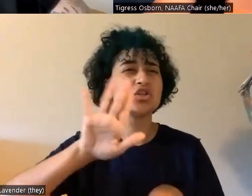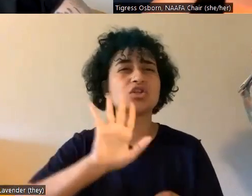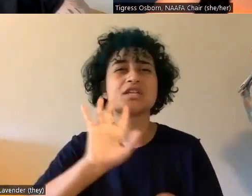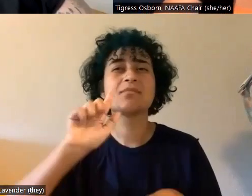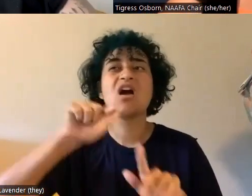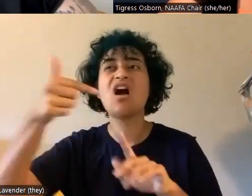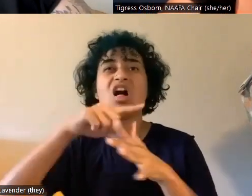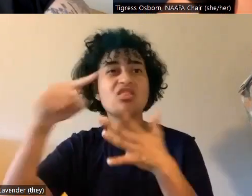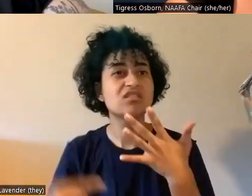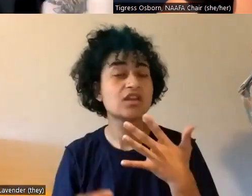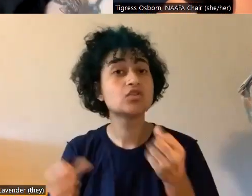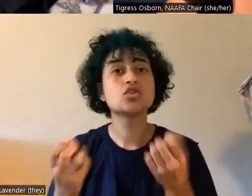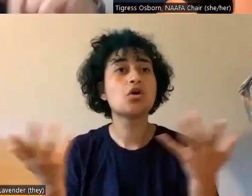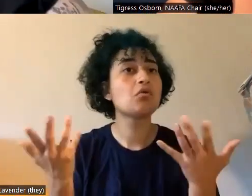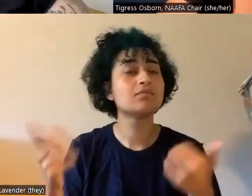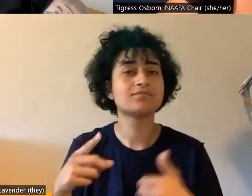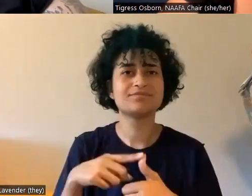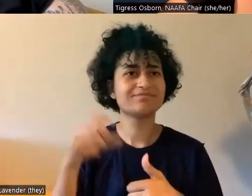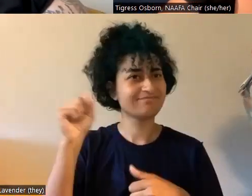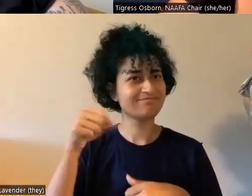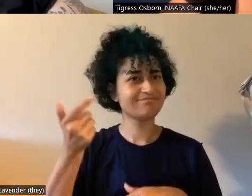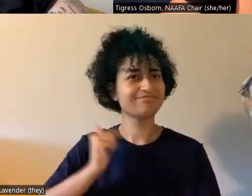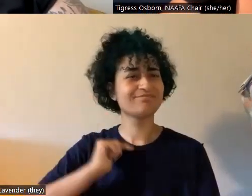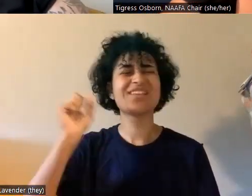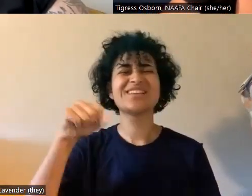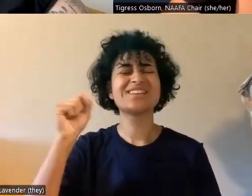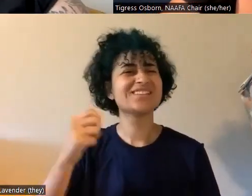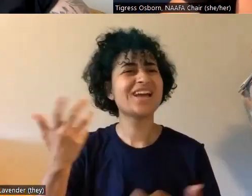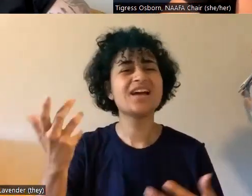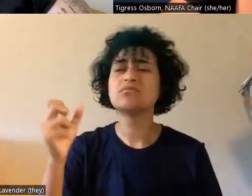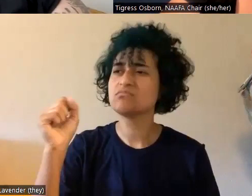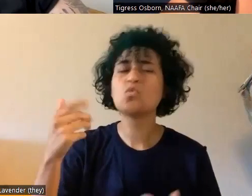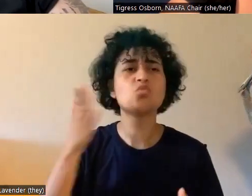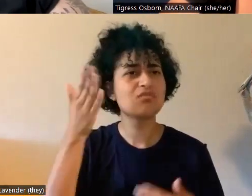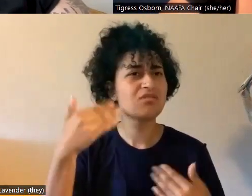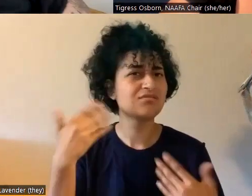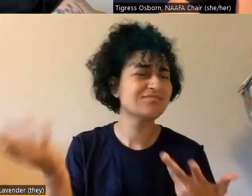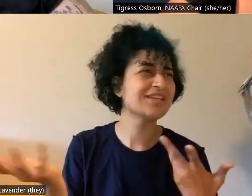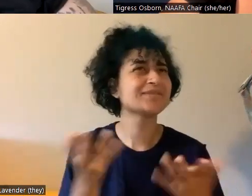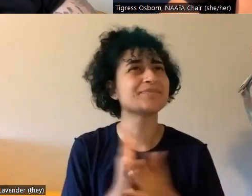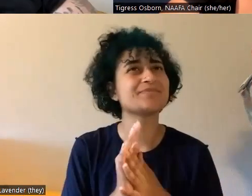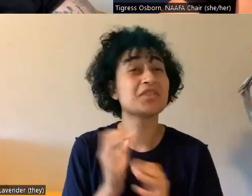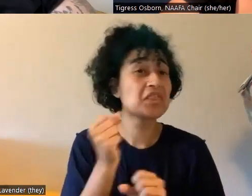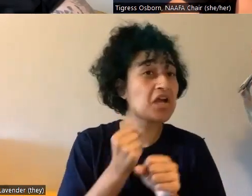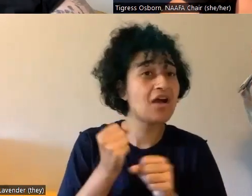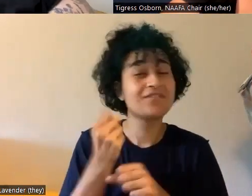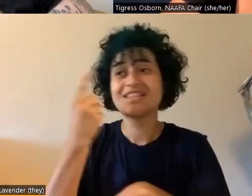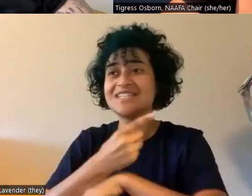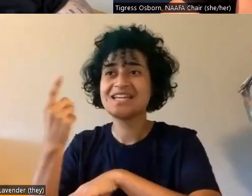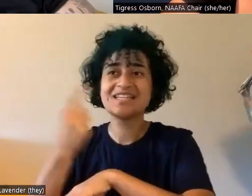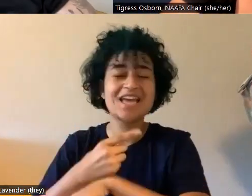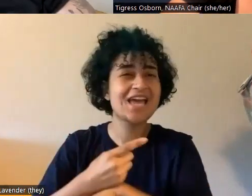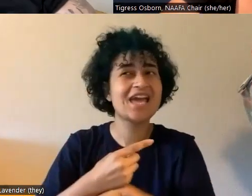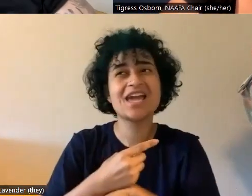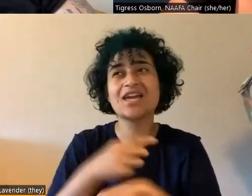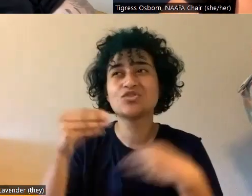There's like, you know, where you get a good pedicure, where you get a good lot, like those kinds of things, the day-to-day treats that we show